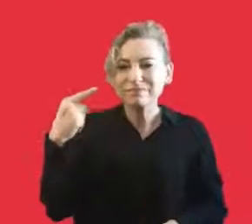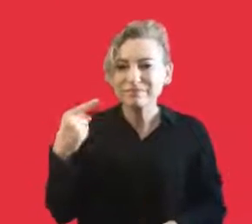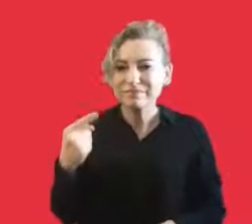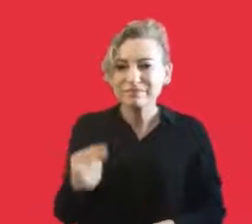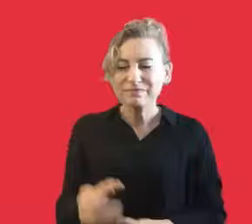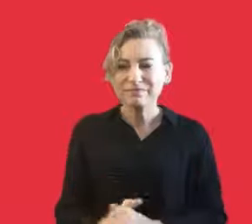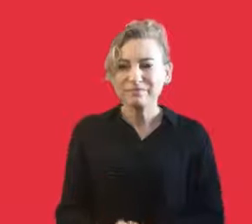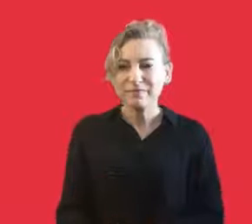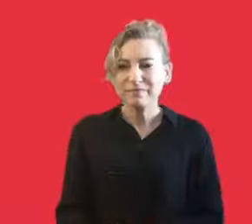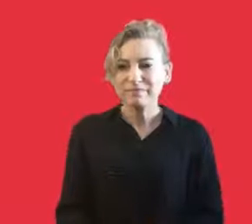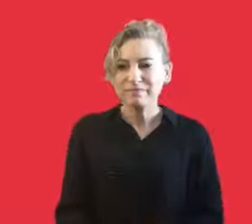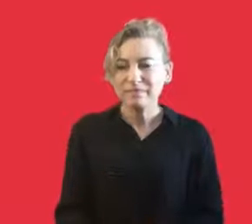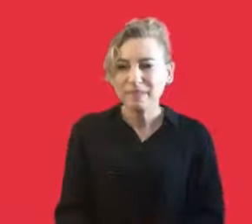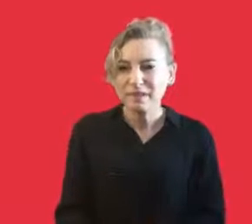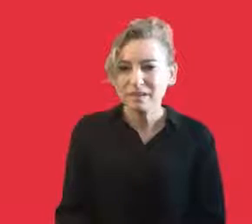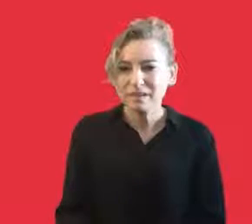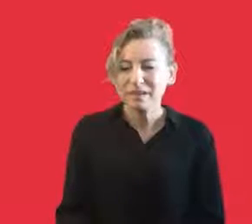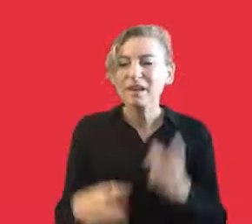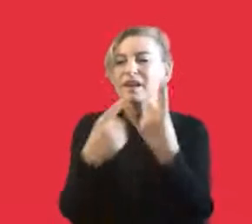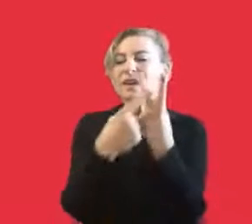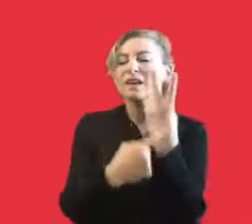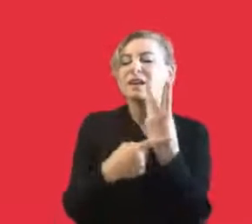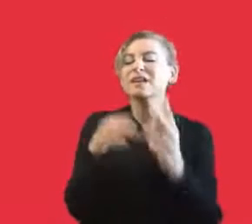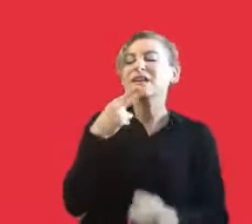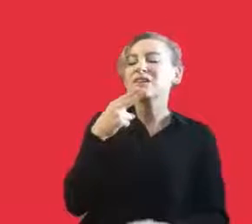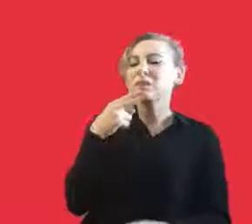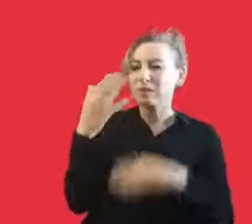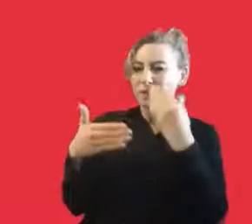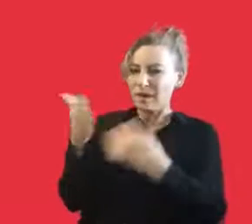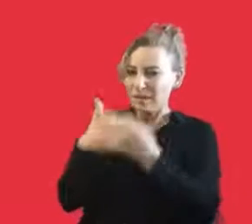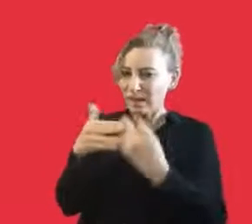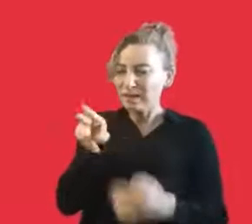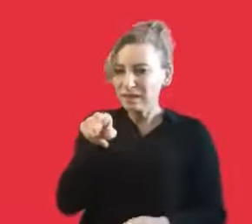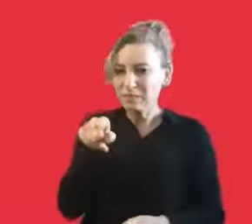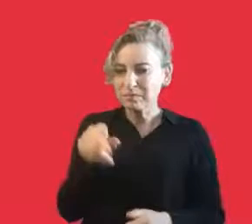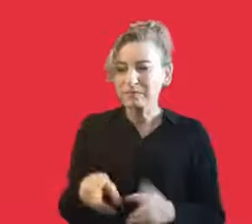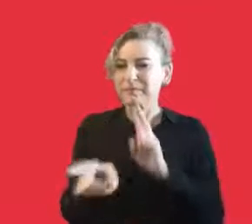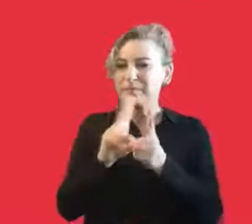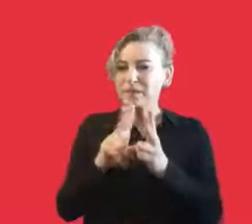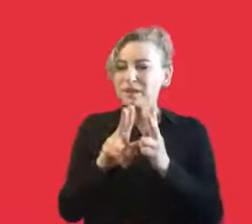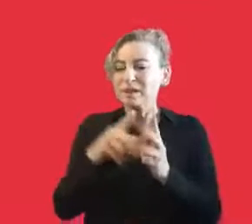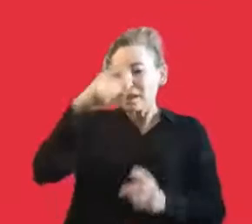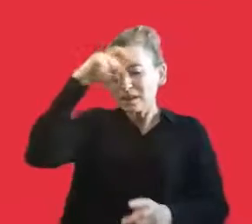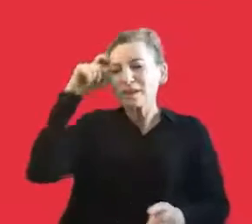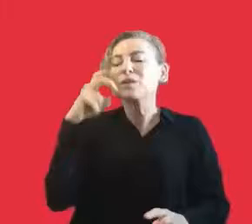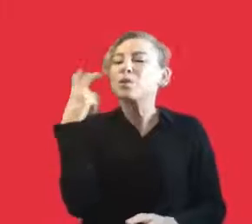disaster is also one part of it. As also Yeşim mentioned in the theater, in the music,